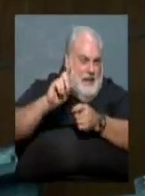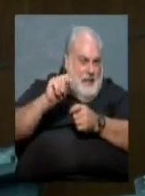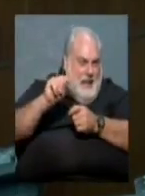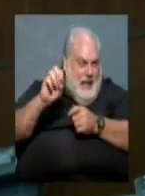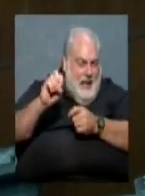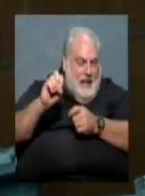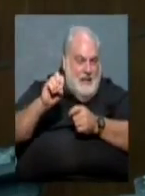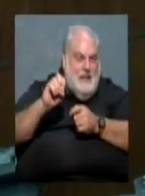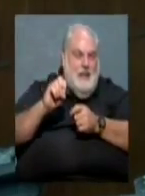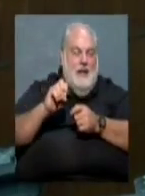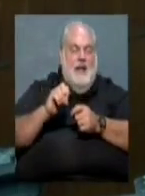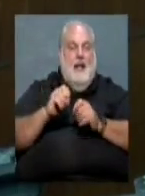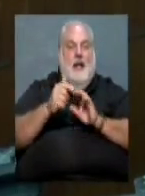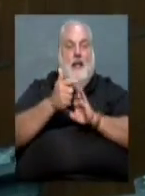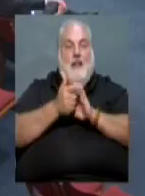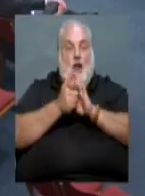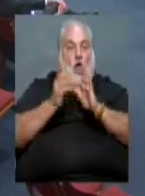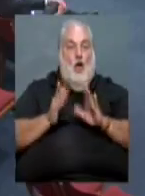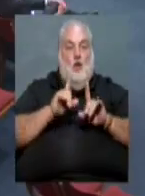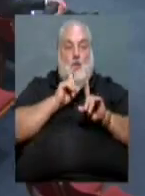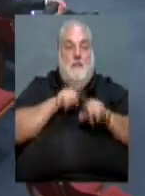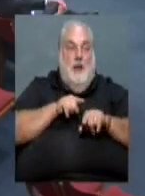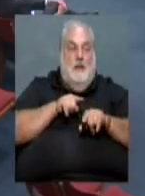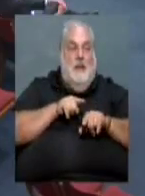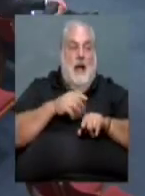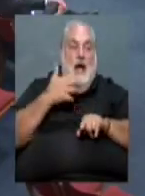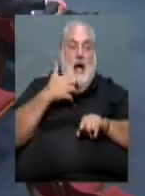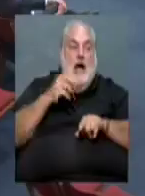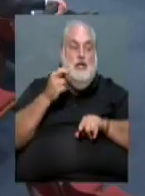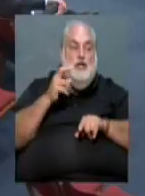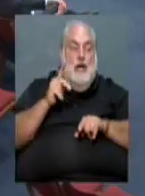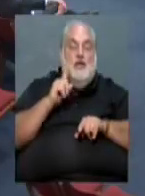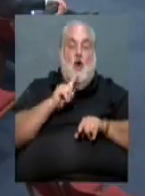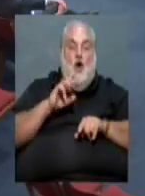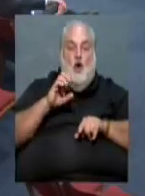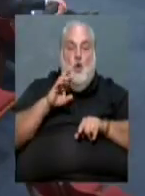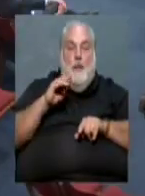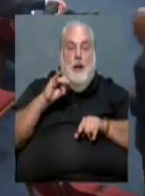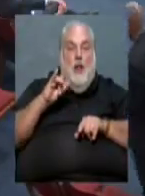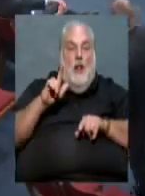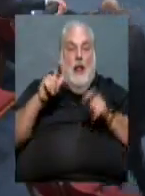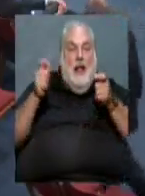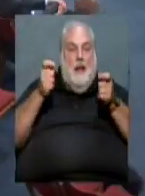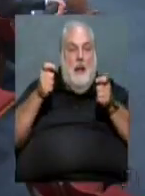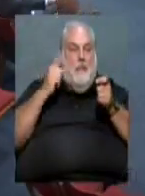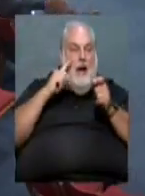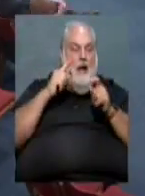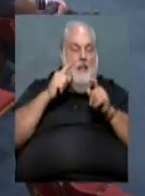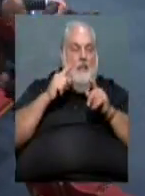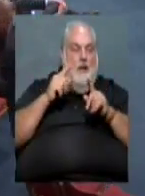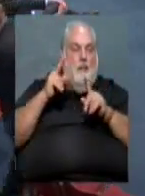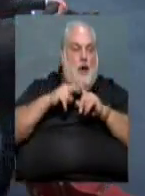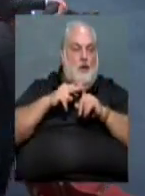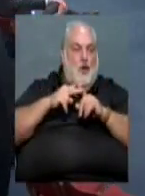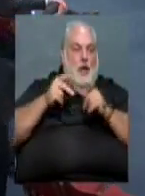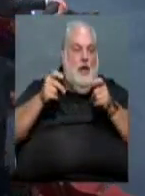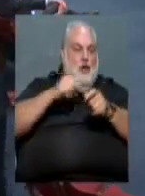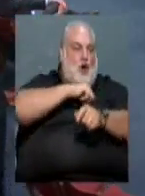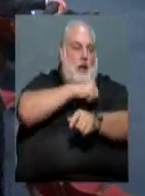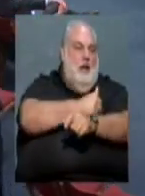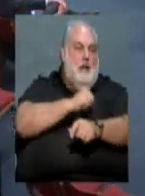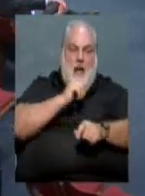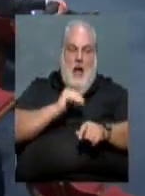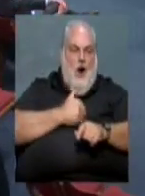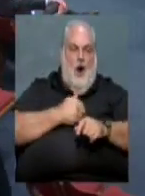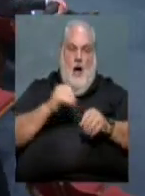The short answers to your questions are that the hot checks are criminal offenses and they're handled by the prosecuting attorney and not by our office. So,